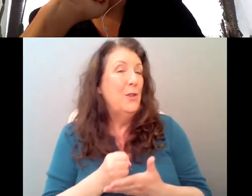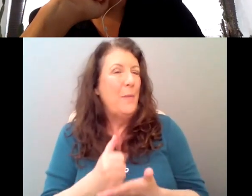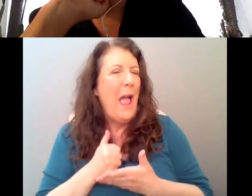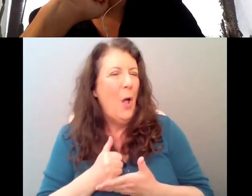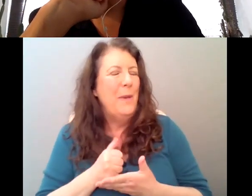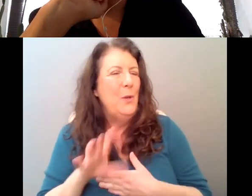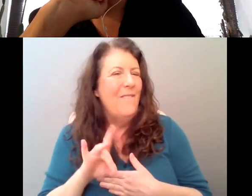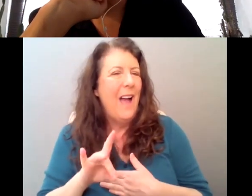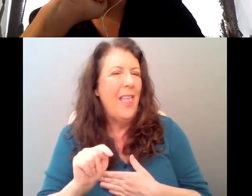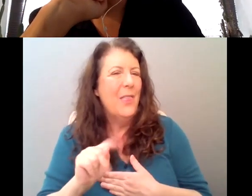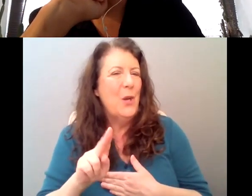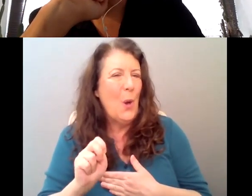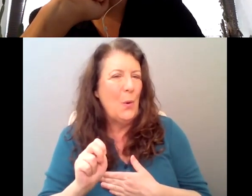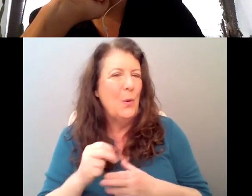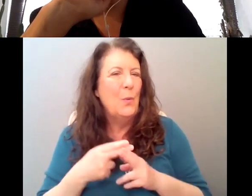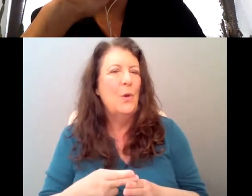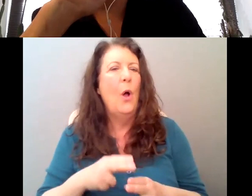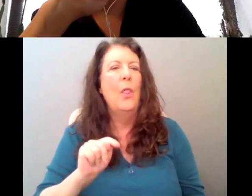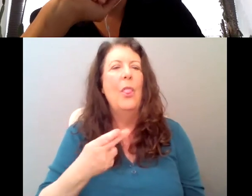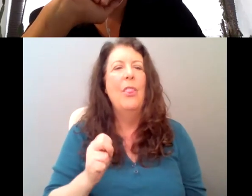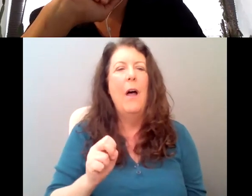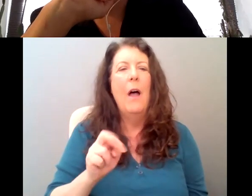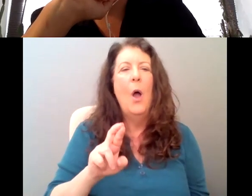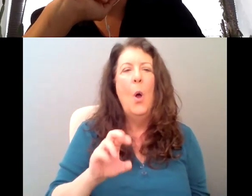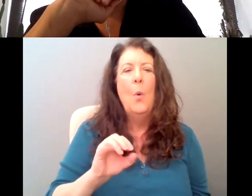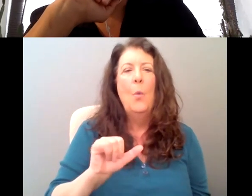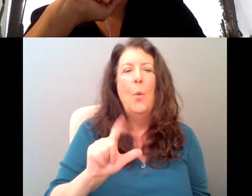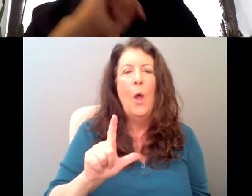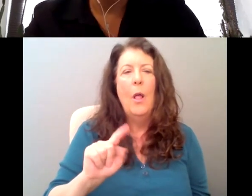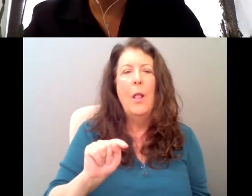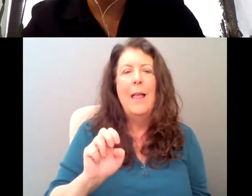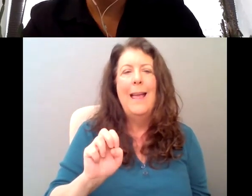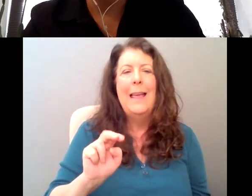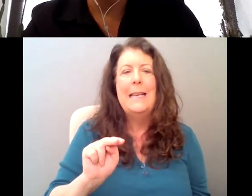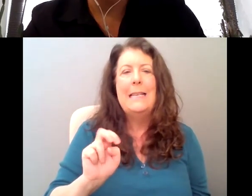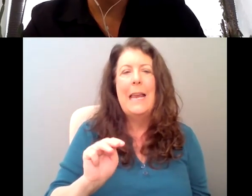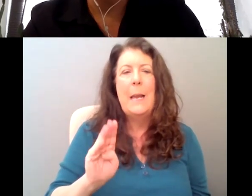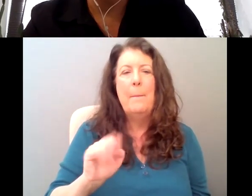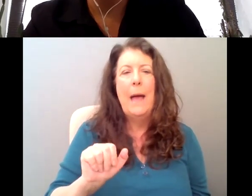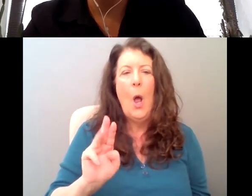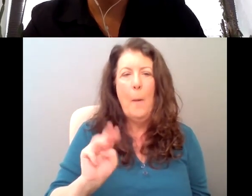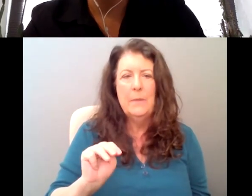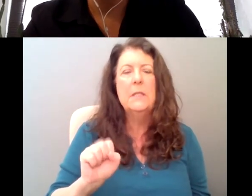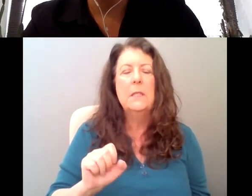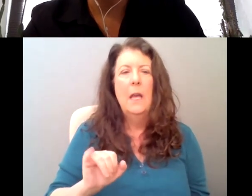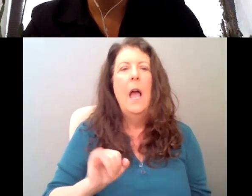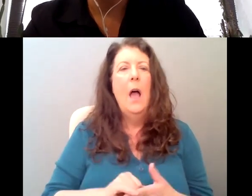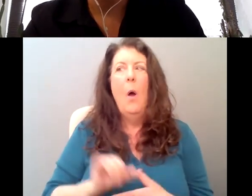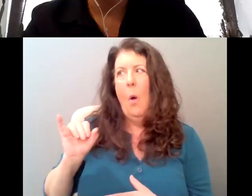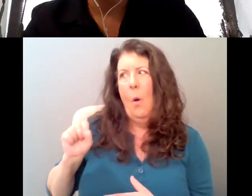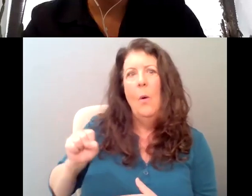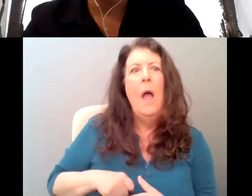um, uh, the Royal Tenenbaums, um, which I read sort of right before I finally